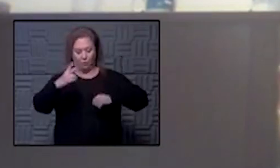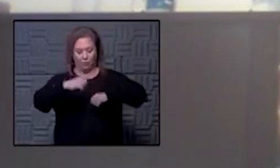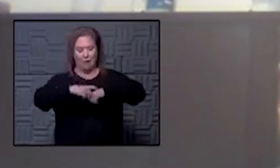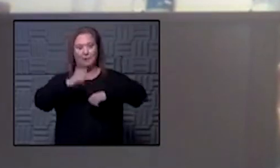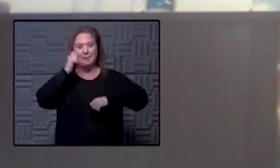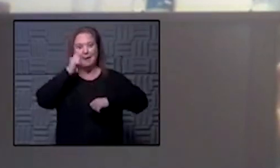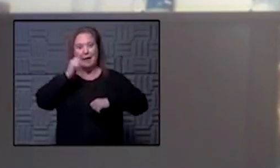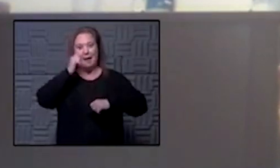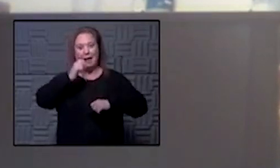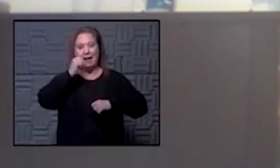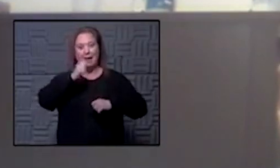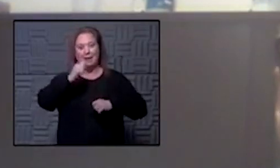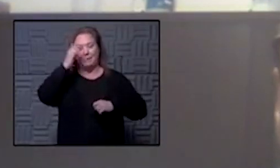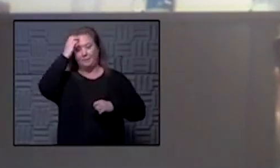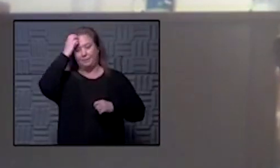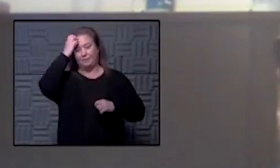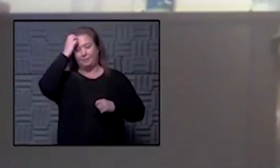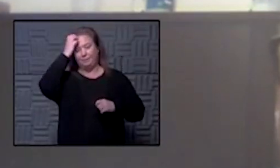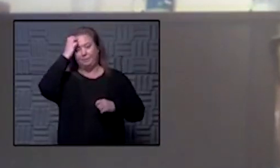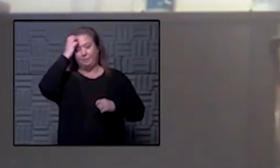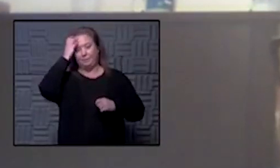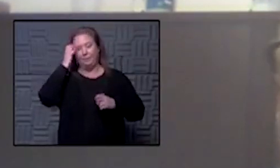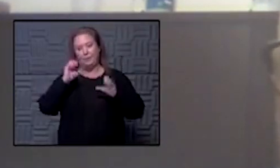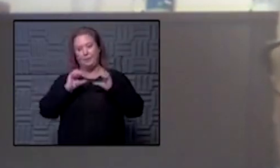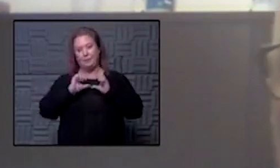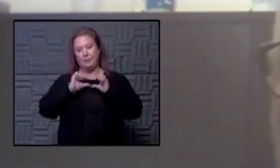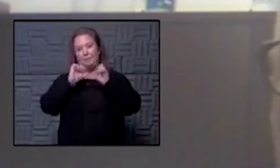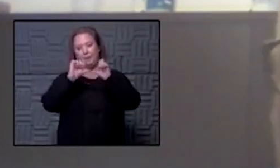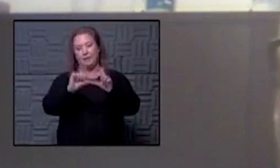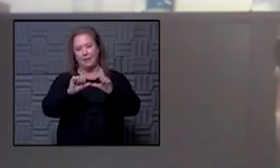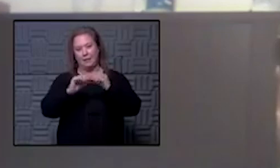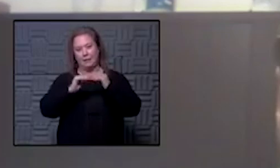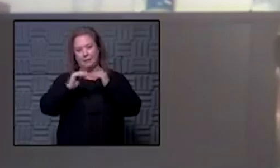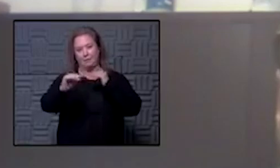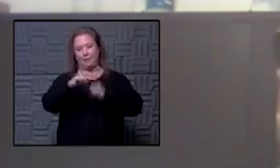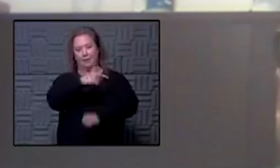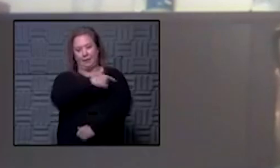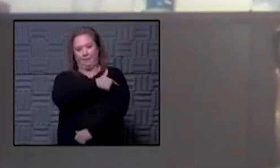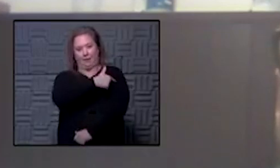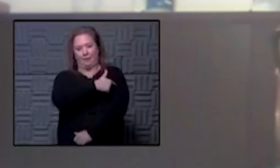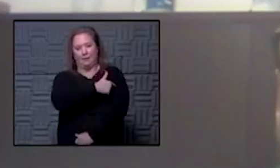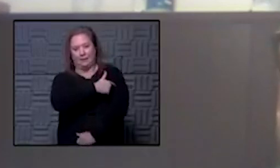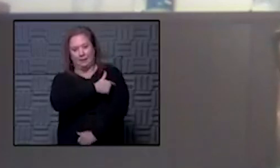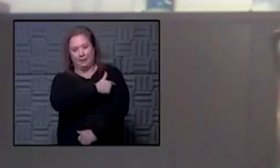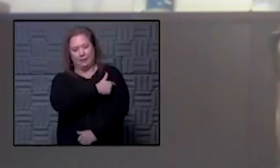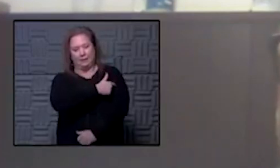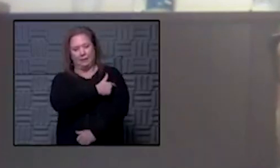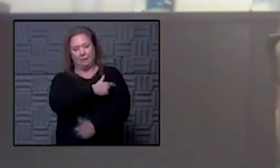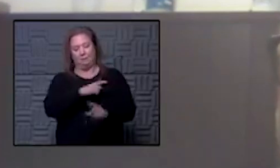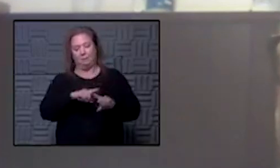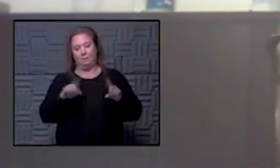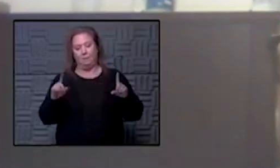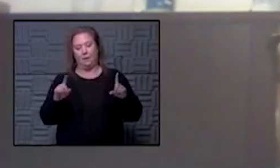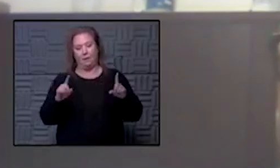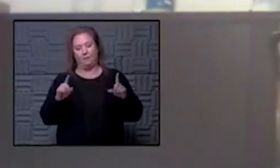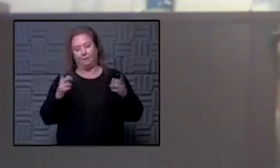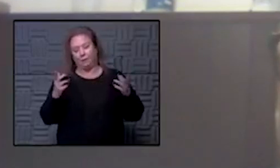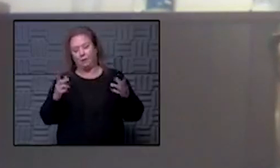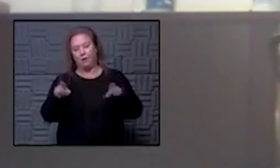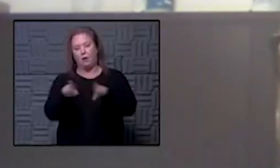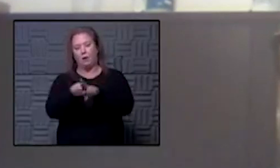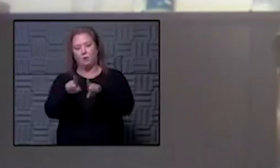day so as to maintain the the stability of the vaccine but then there there's some windows